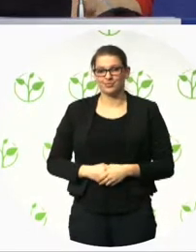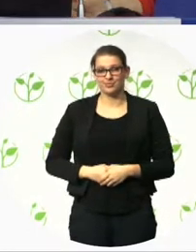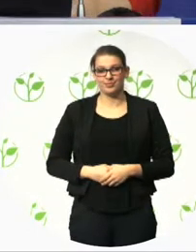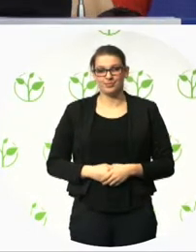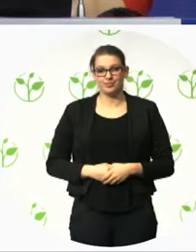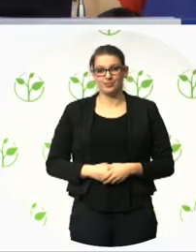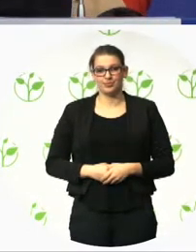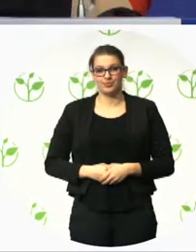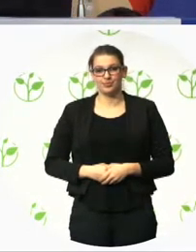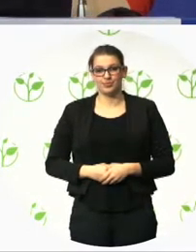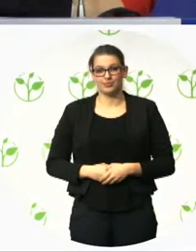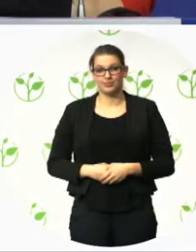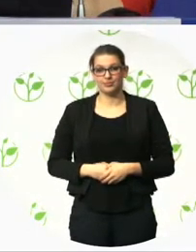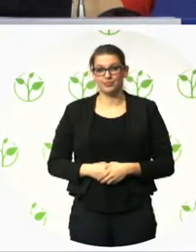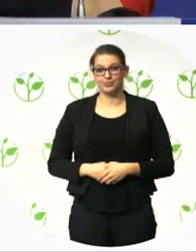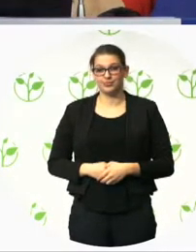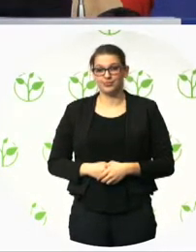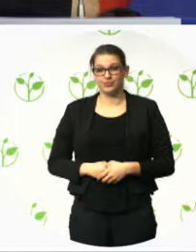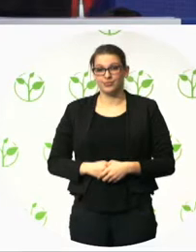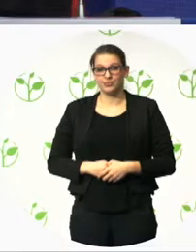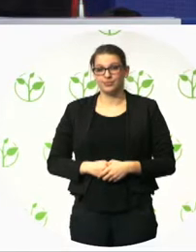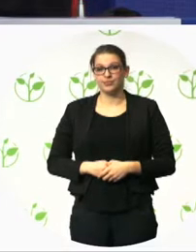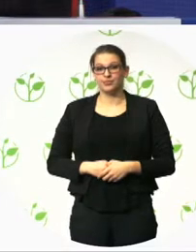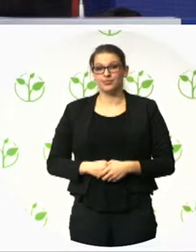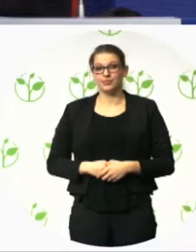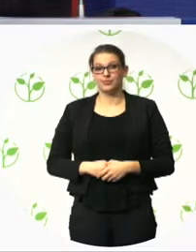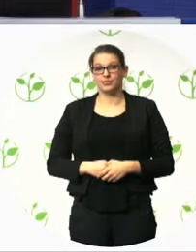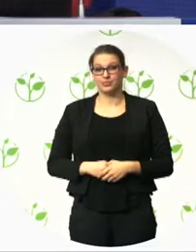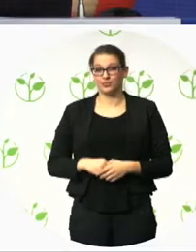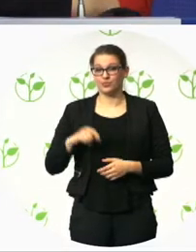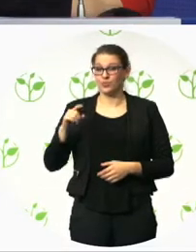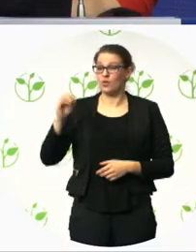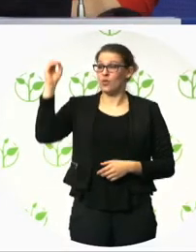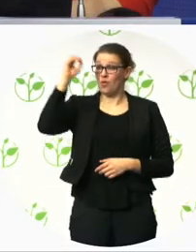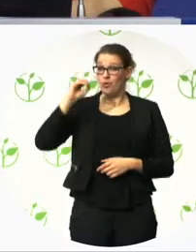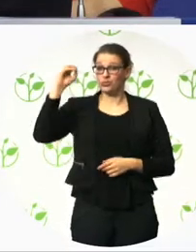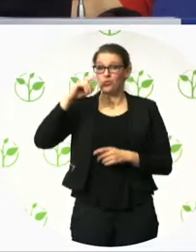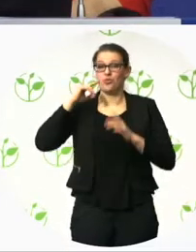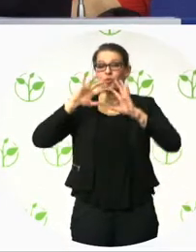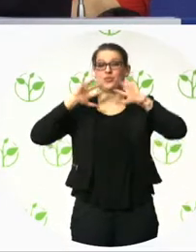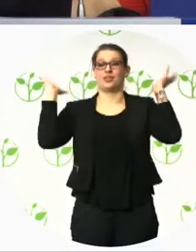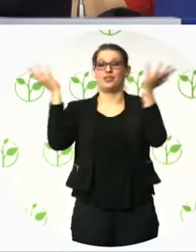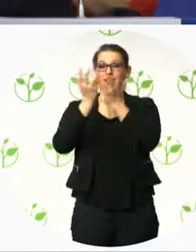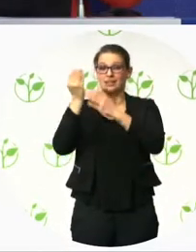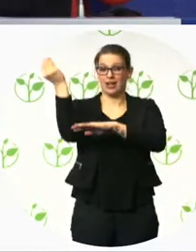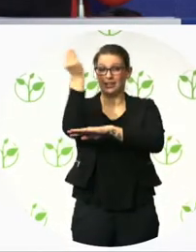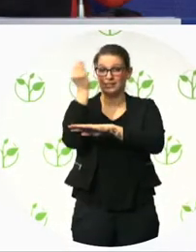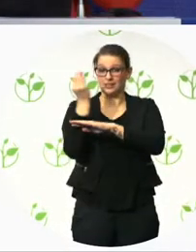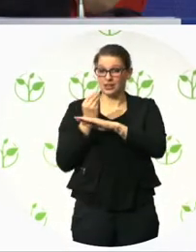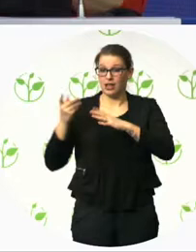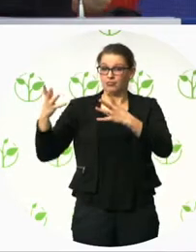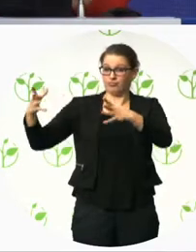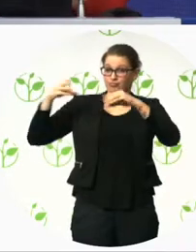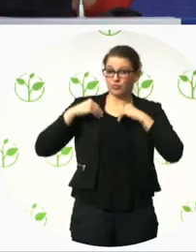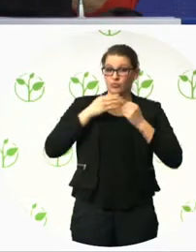adopted the common principles of universal design as they are here today in 2014.